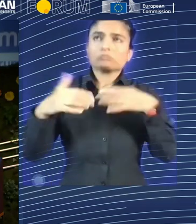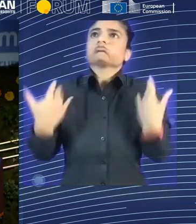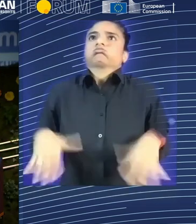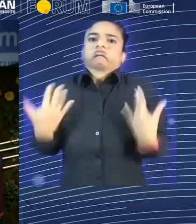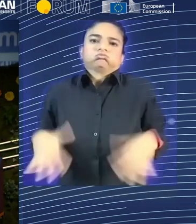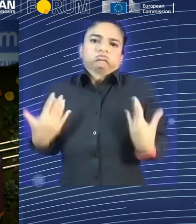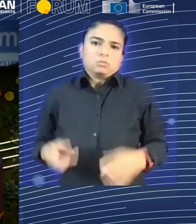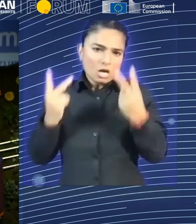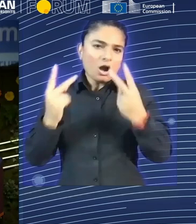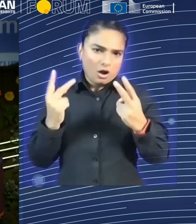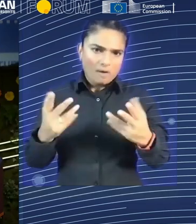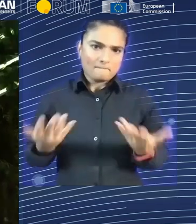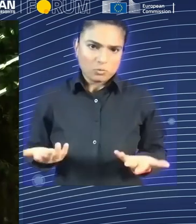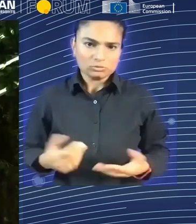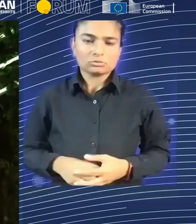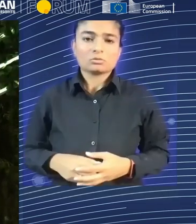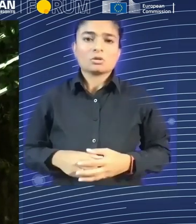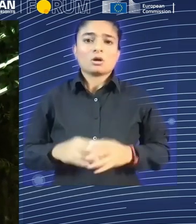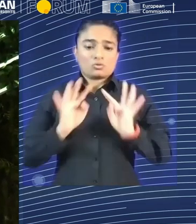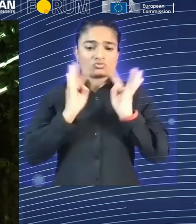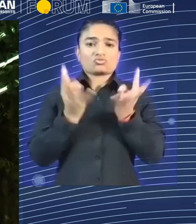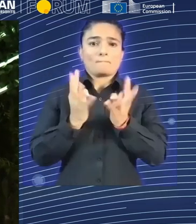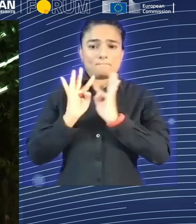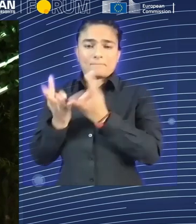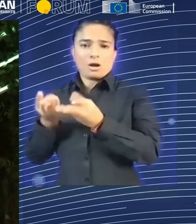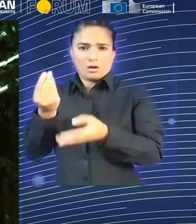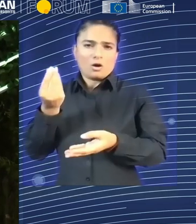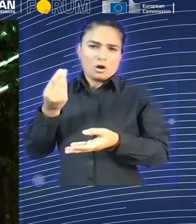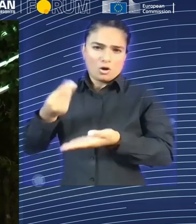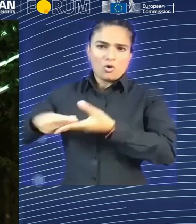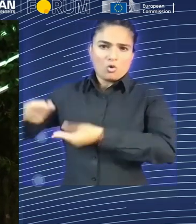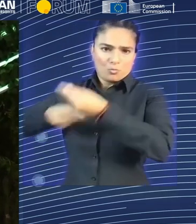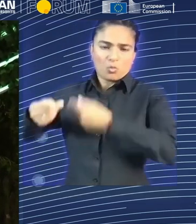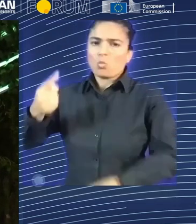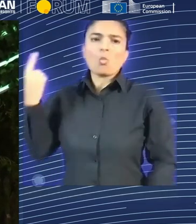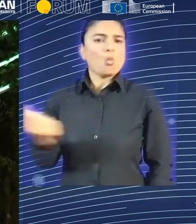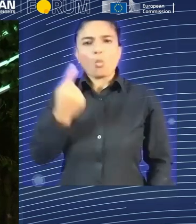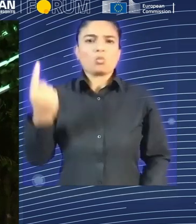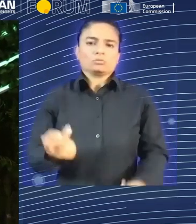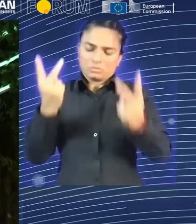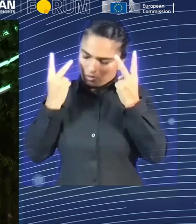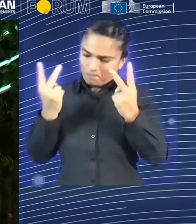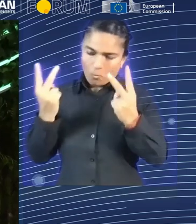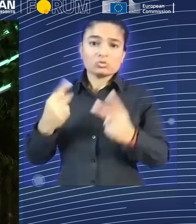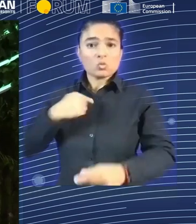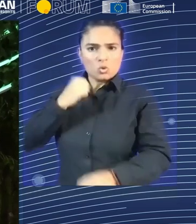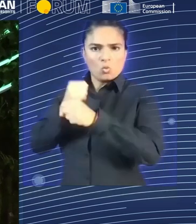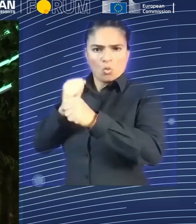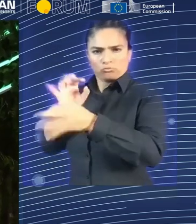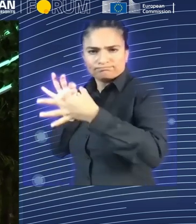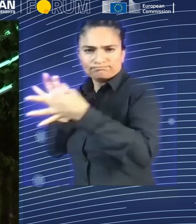closely with the European Commission over a number of years to ensure that the provision of vocational education and training